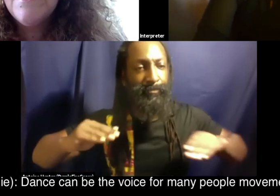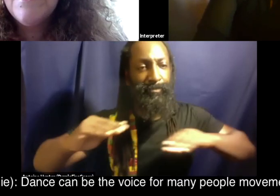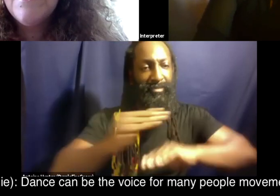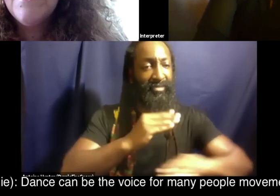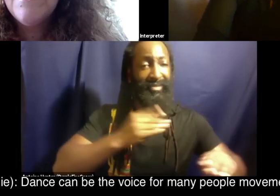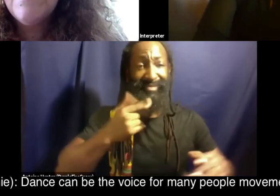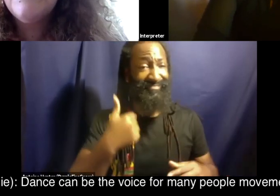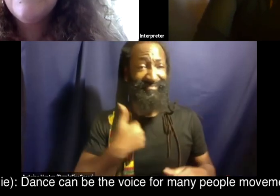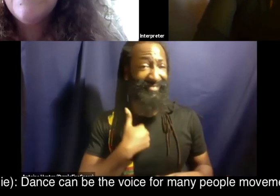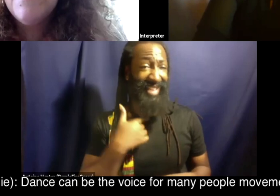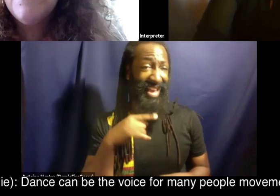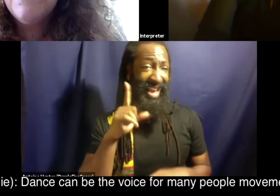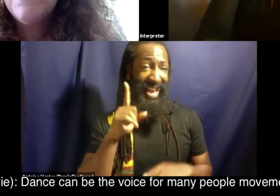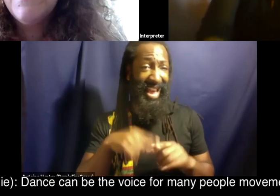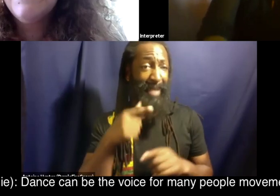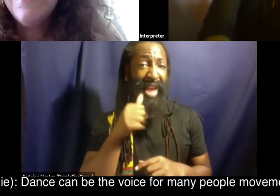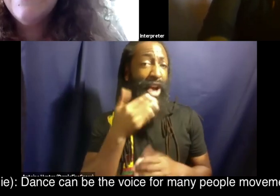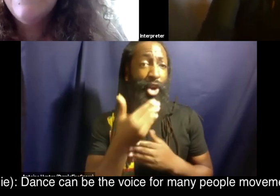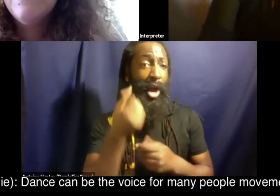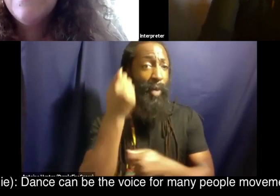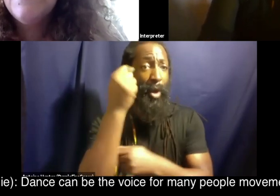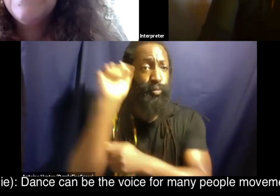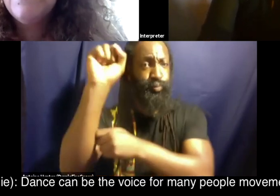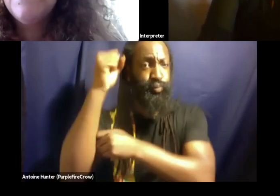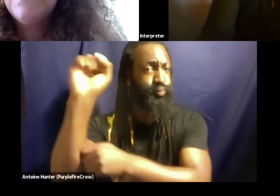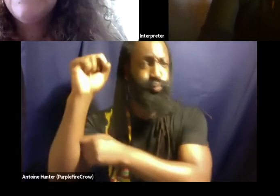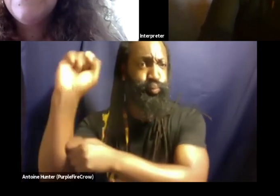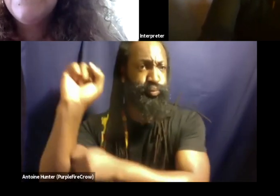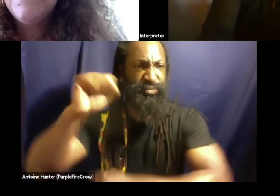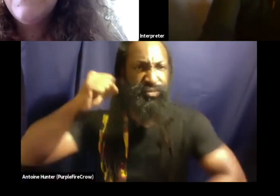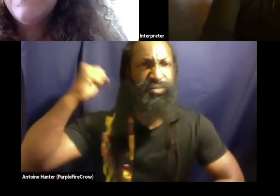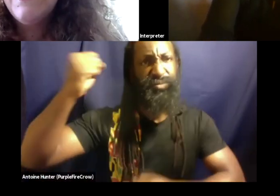dance can be the voice for many people movement can do that